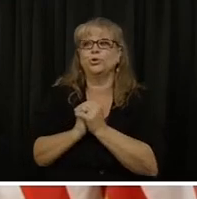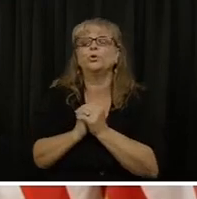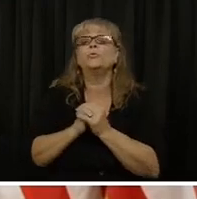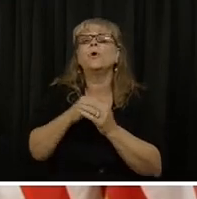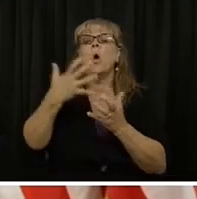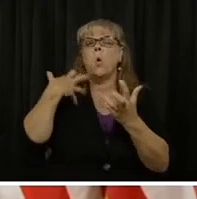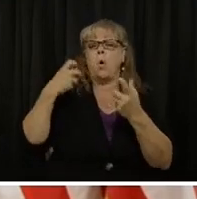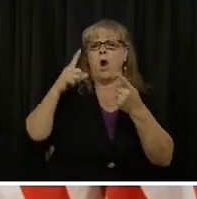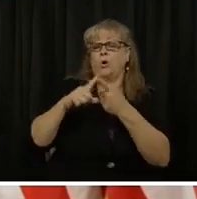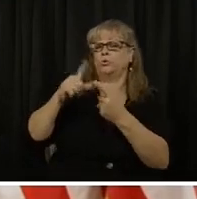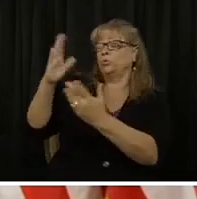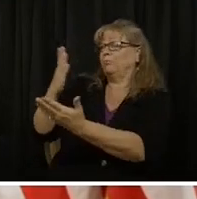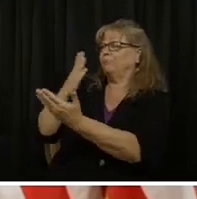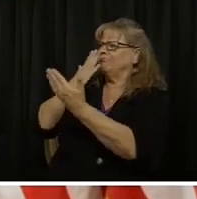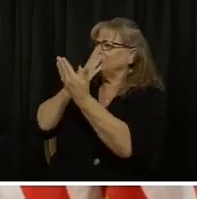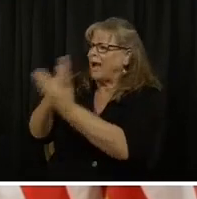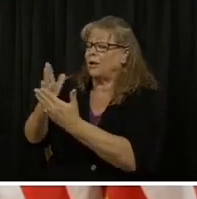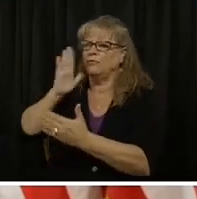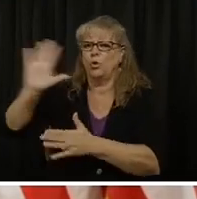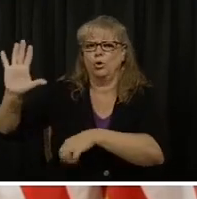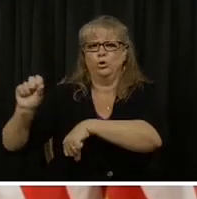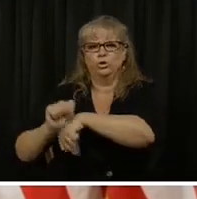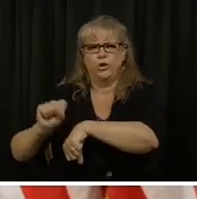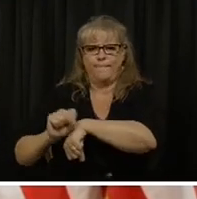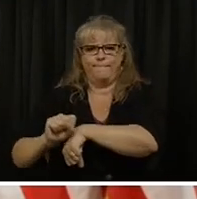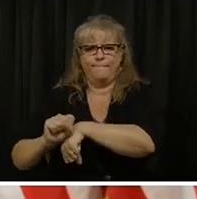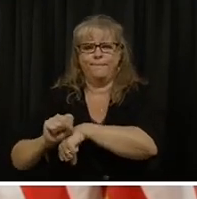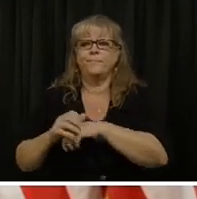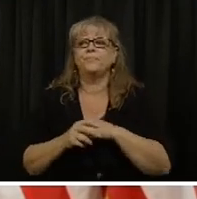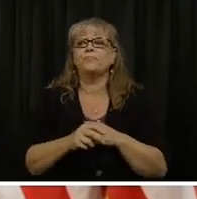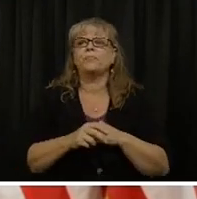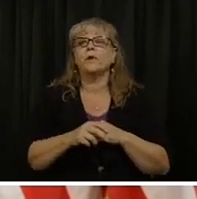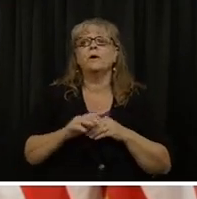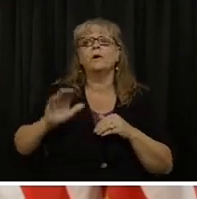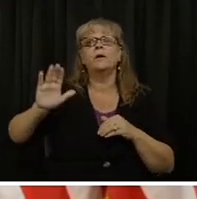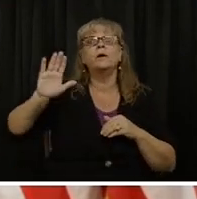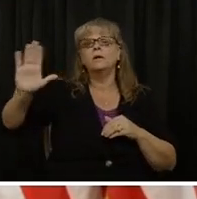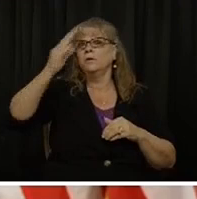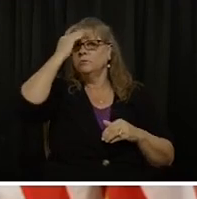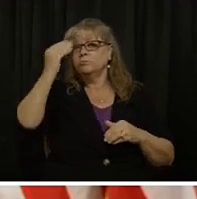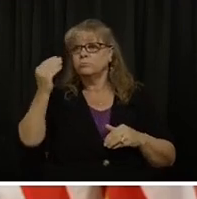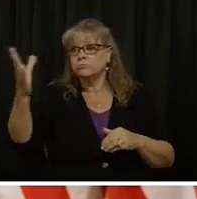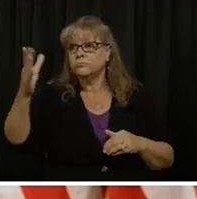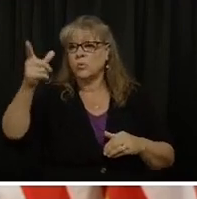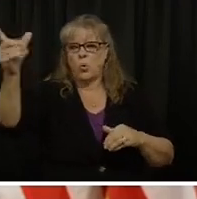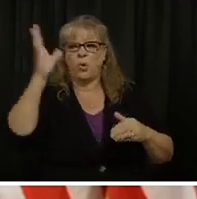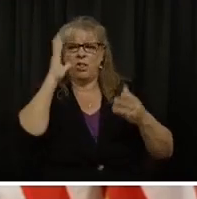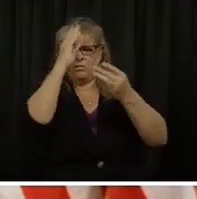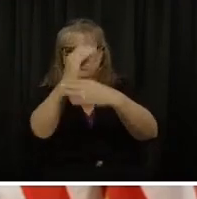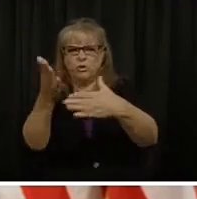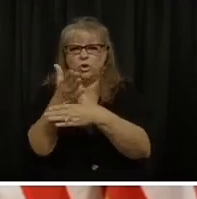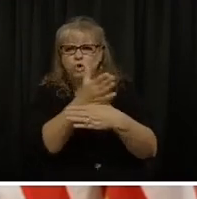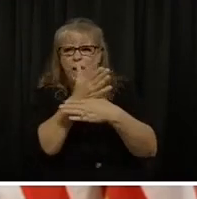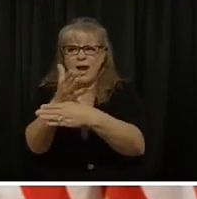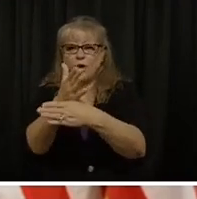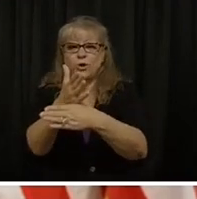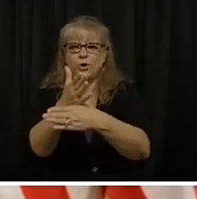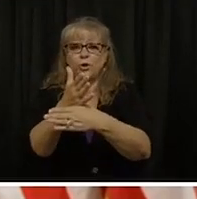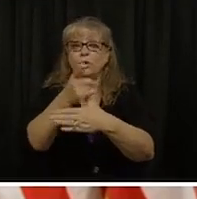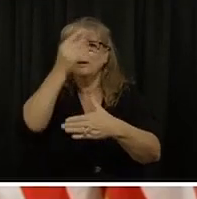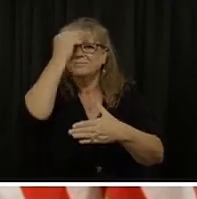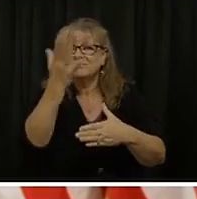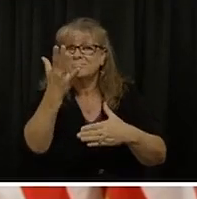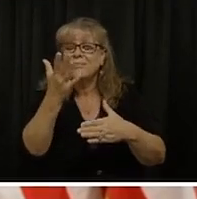Now, the modeling that Dr. Herlihy will provide shows the uptick that we've had, a